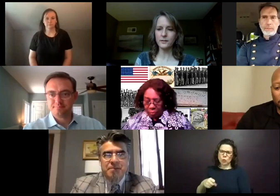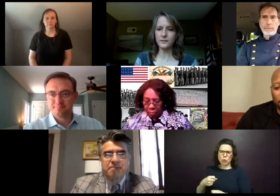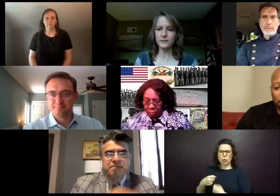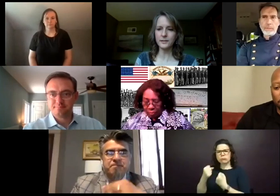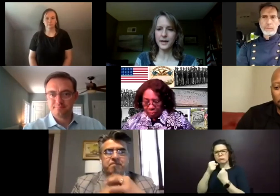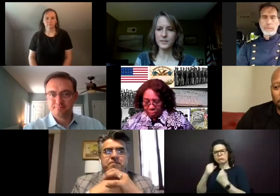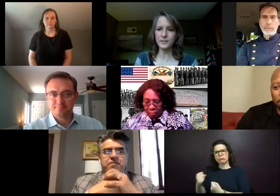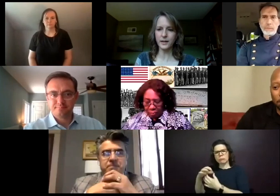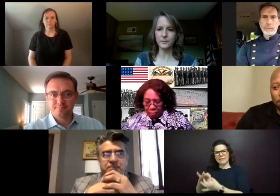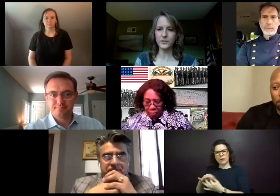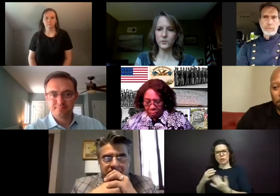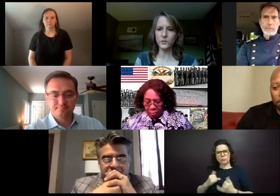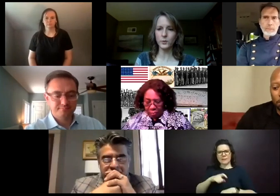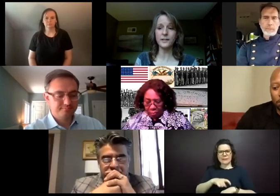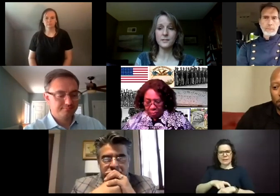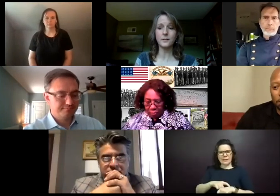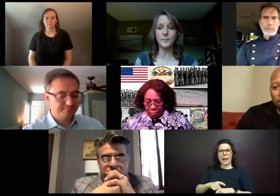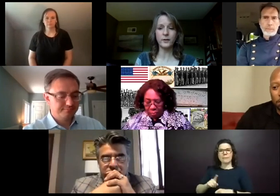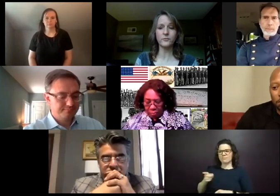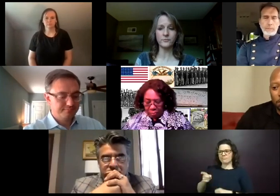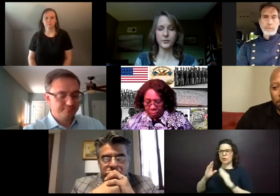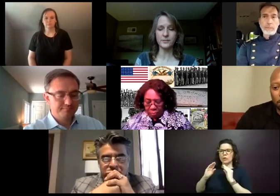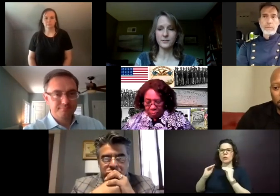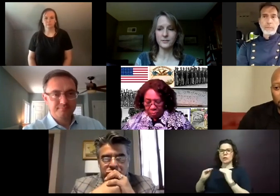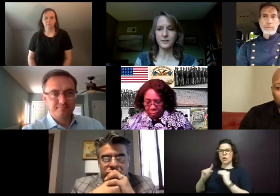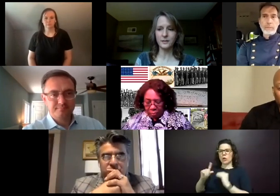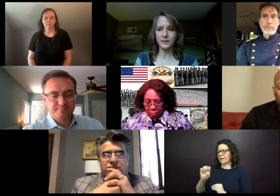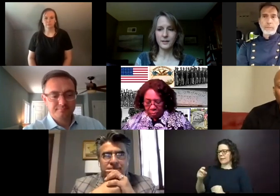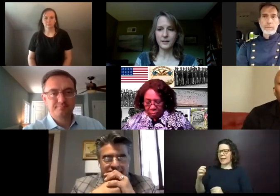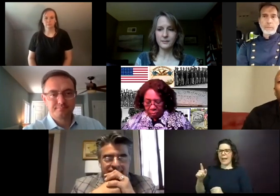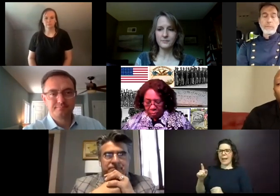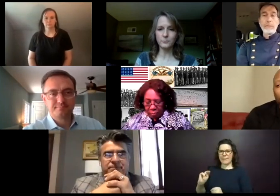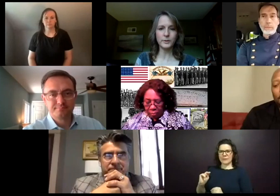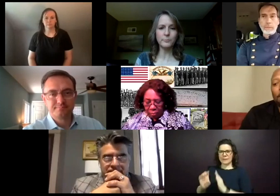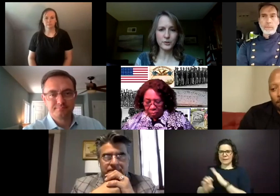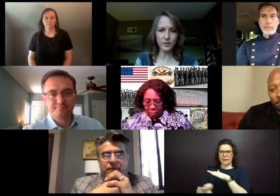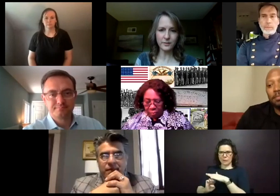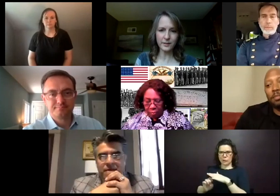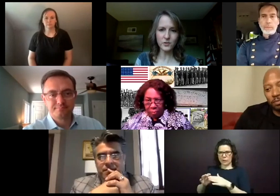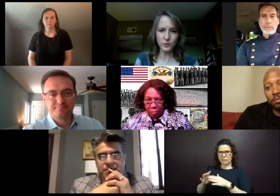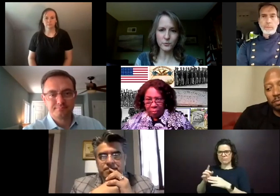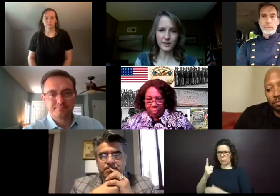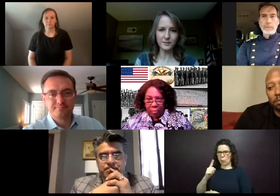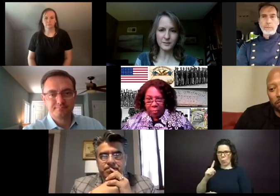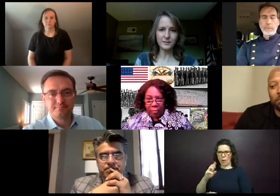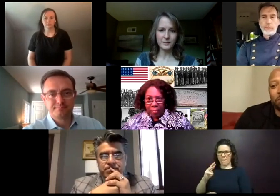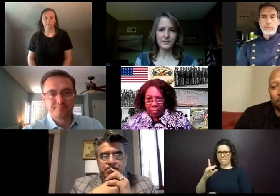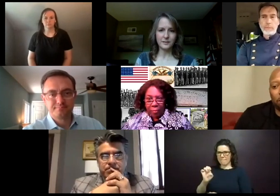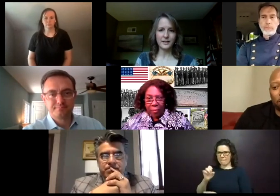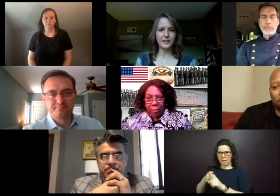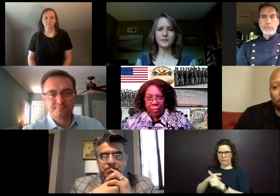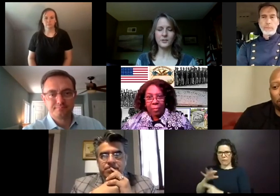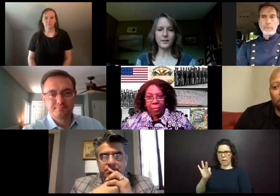time. He taught at Lee Hamilton Elementary School, less than a mile from Ferguson and really appreciated that story, Duane.